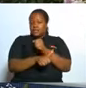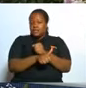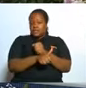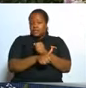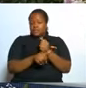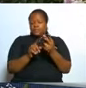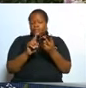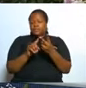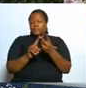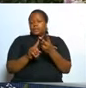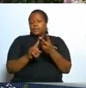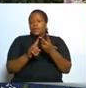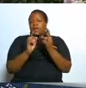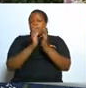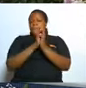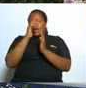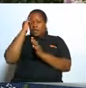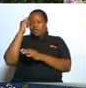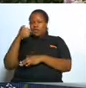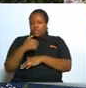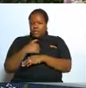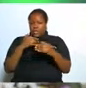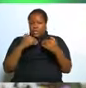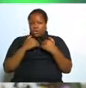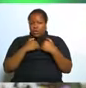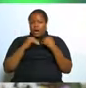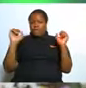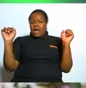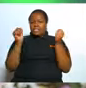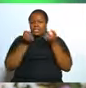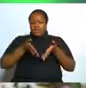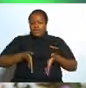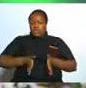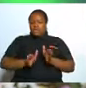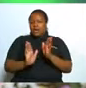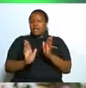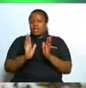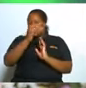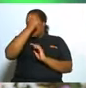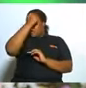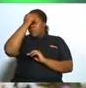pray for me to have a safe deliver because i have had an